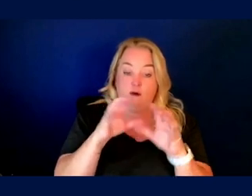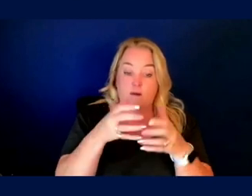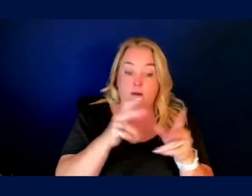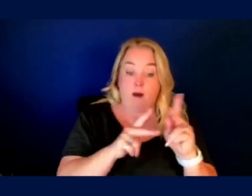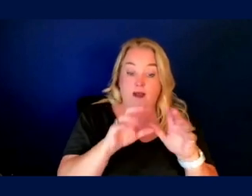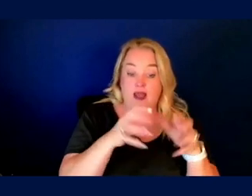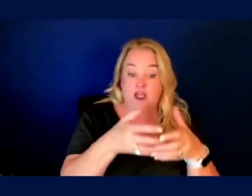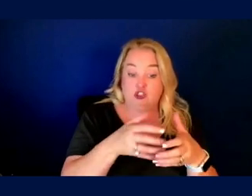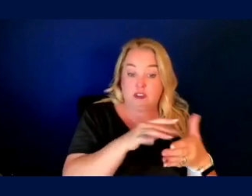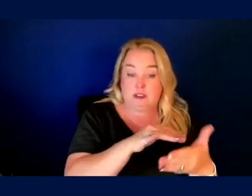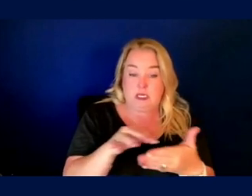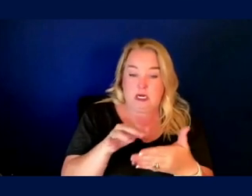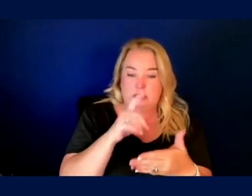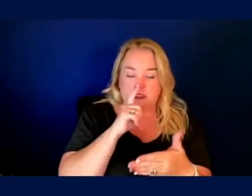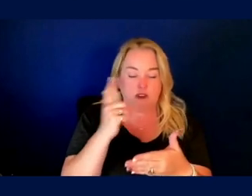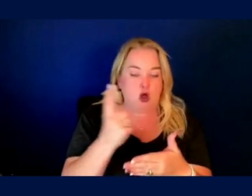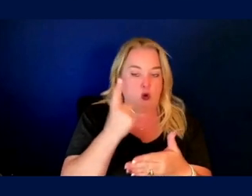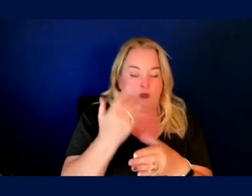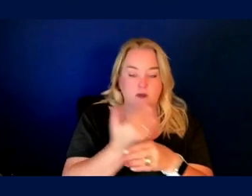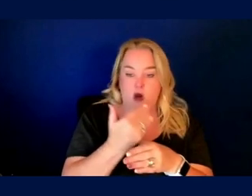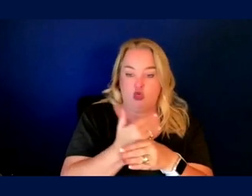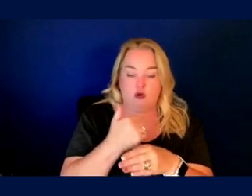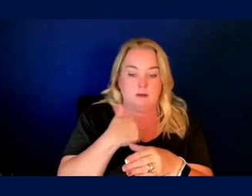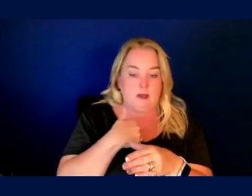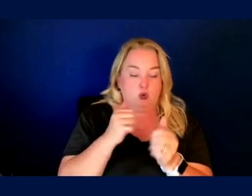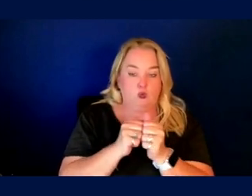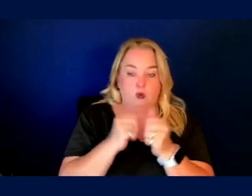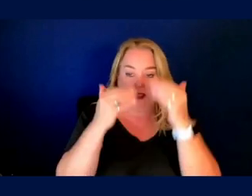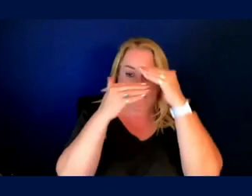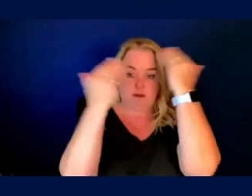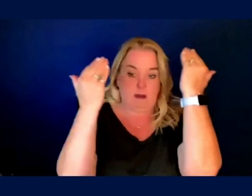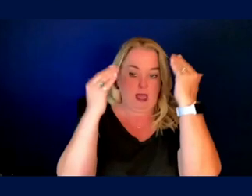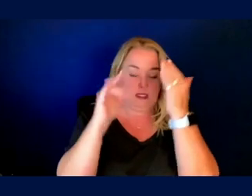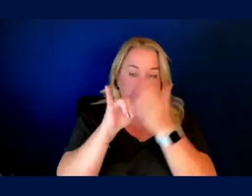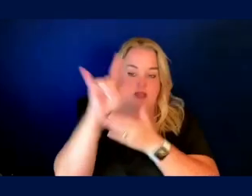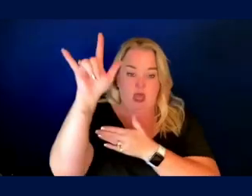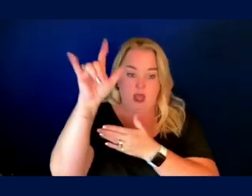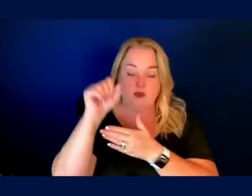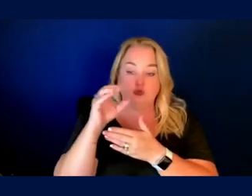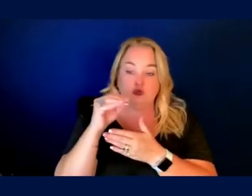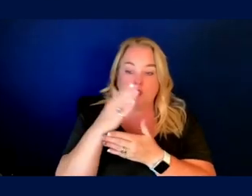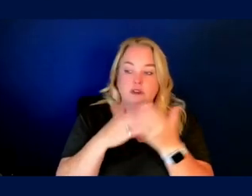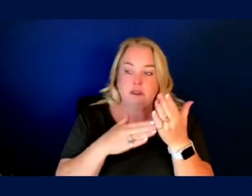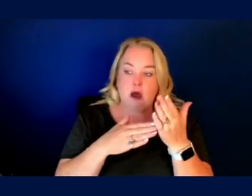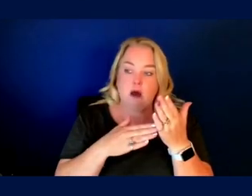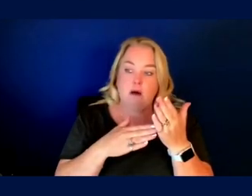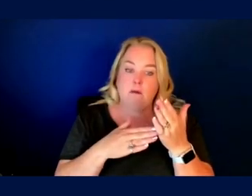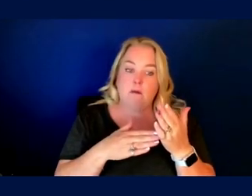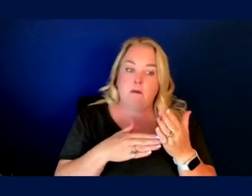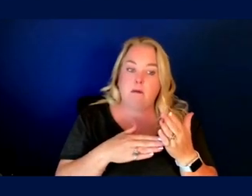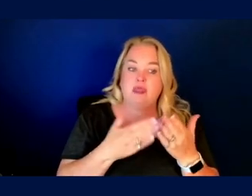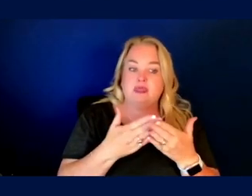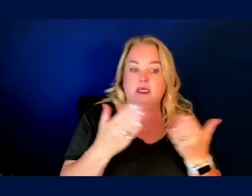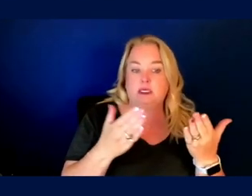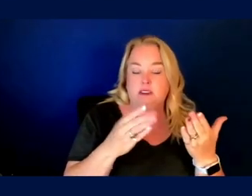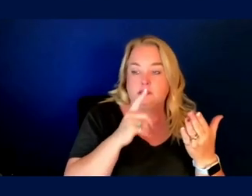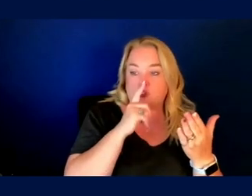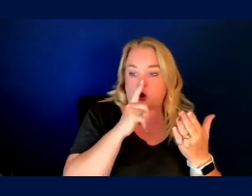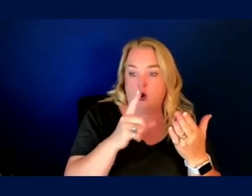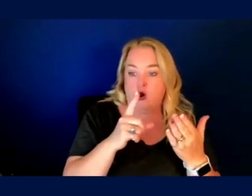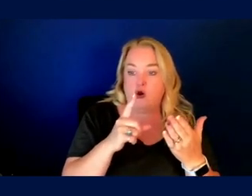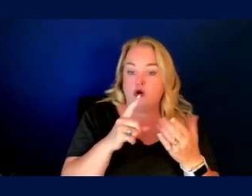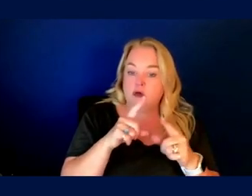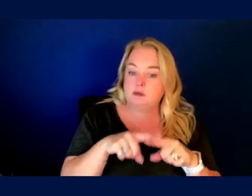always kind of bothered me in spaceflight anyway. There are some things that are some trends that are population based,